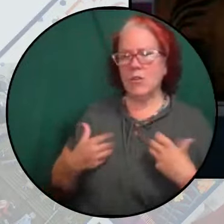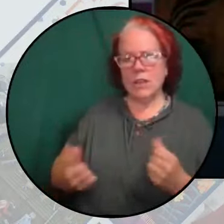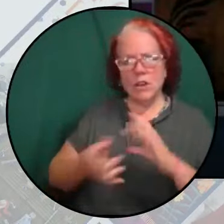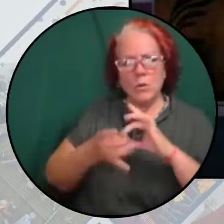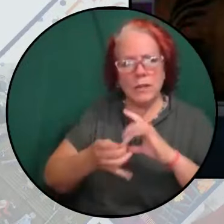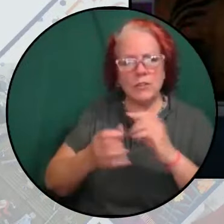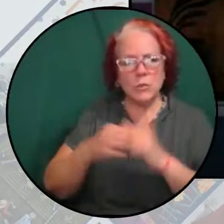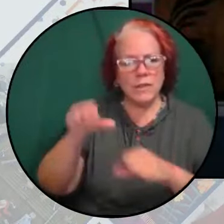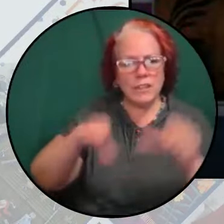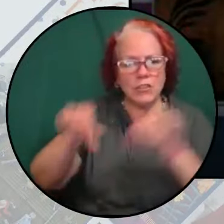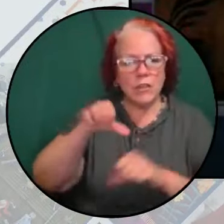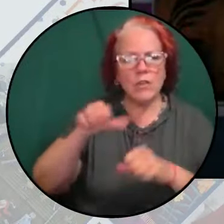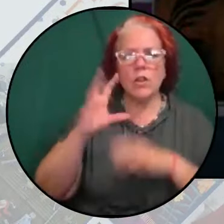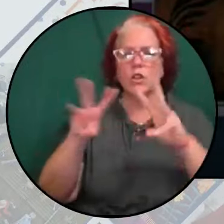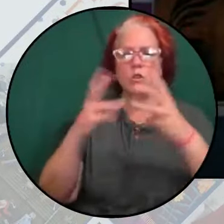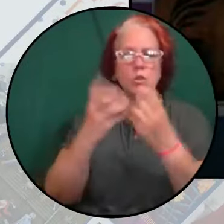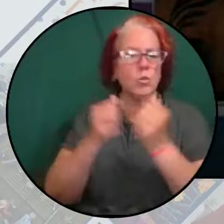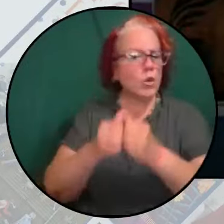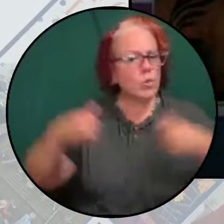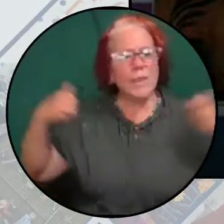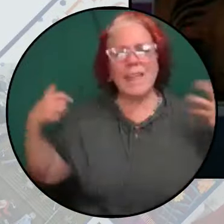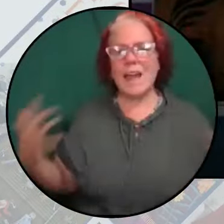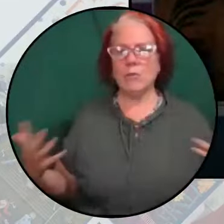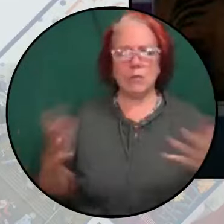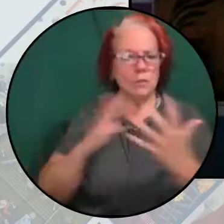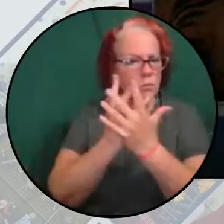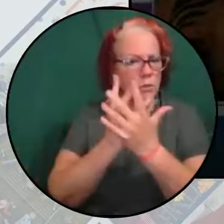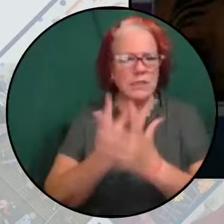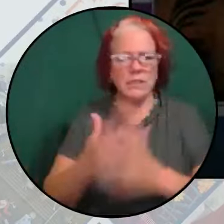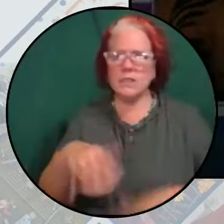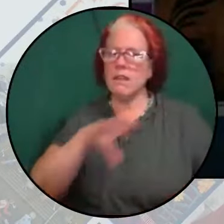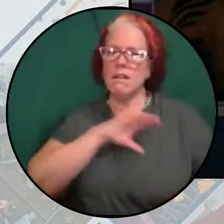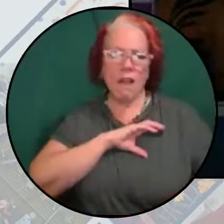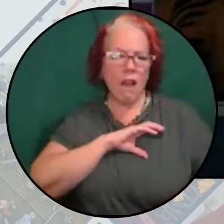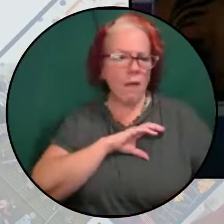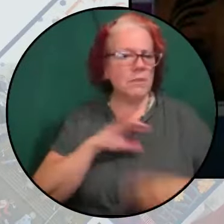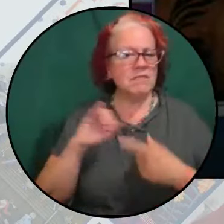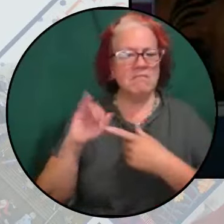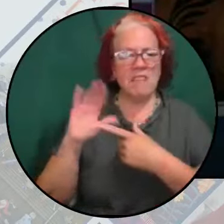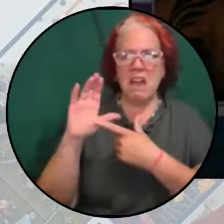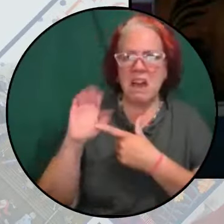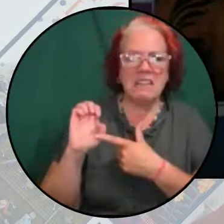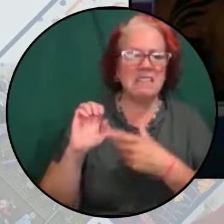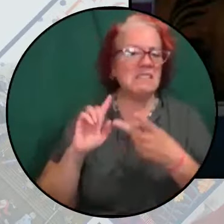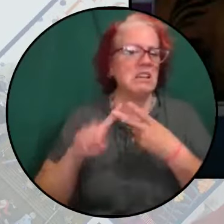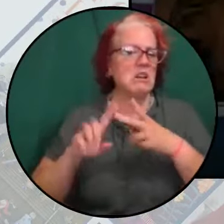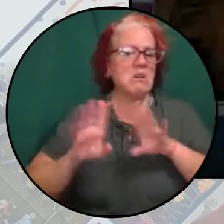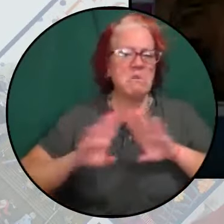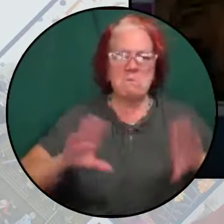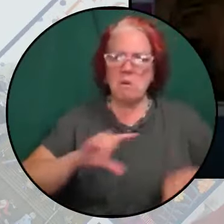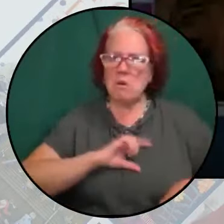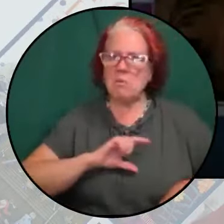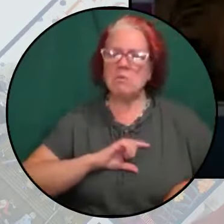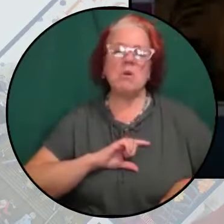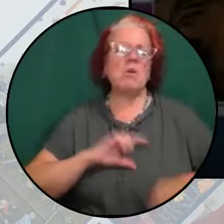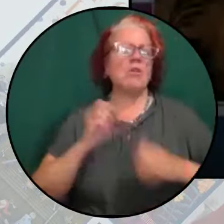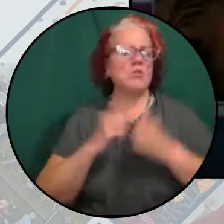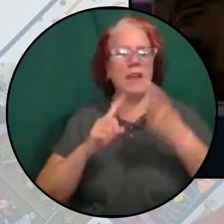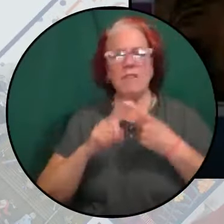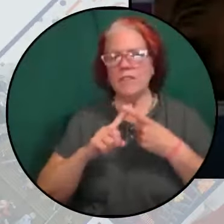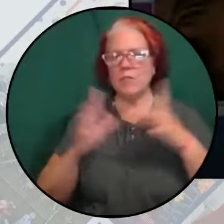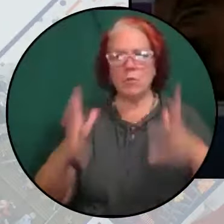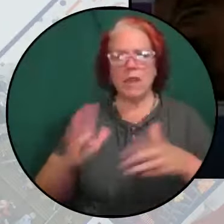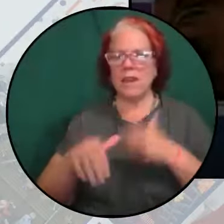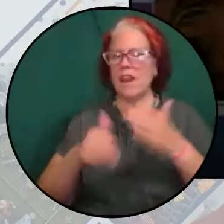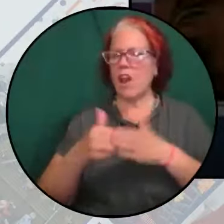prisons, cops, borders, ice, and colonization towards everything that will remain and all of our shared dreams.